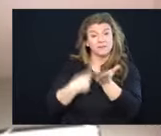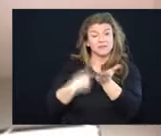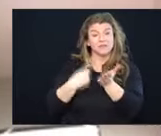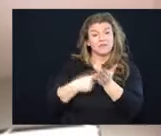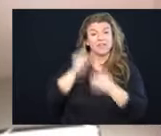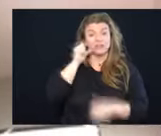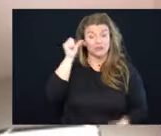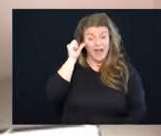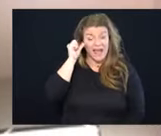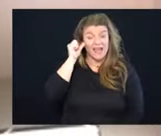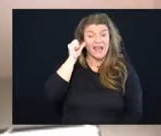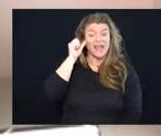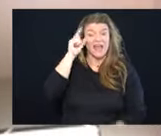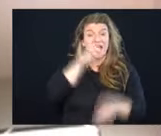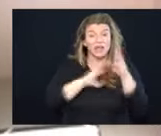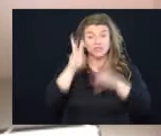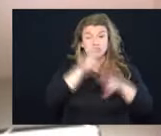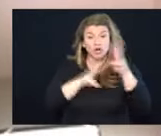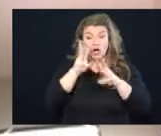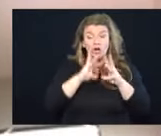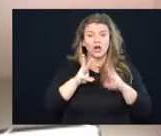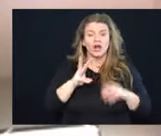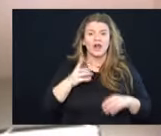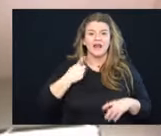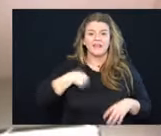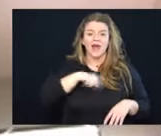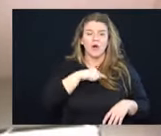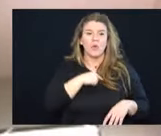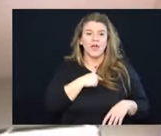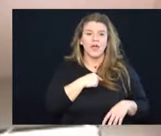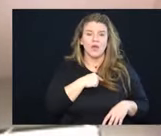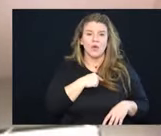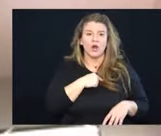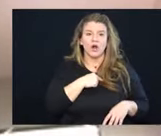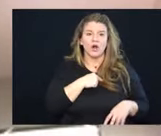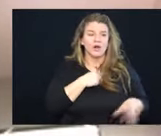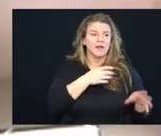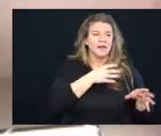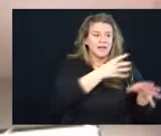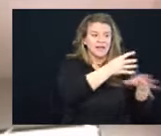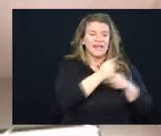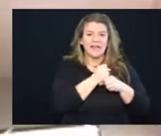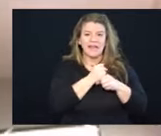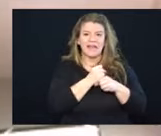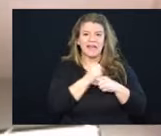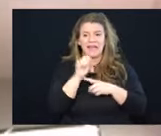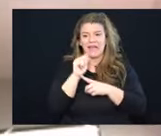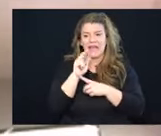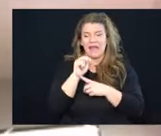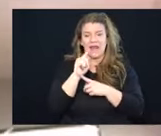concern that we were pulling antibodies out of locations that is not accurate.